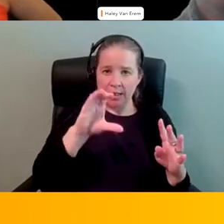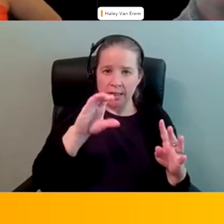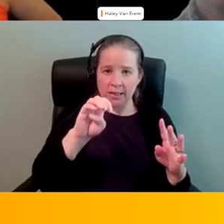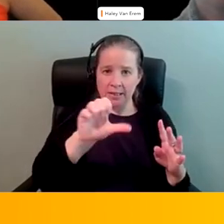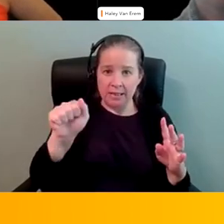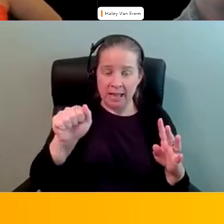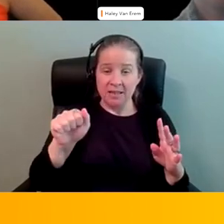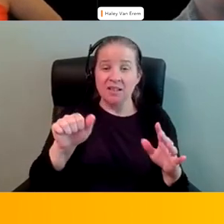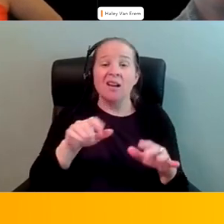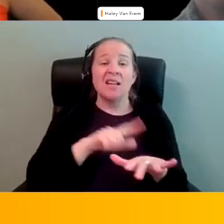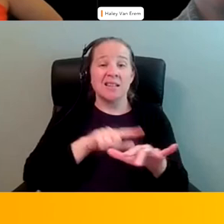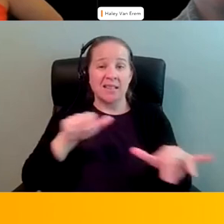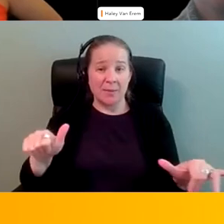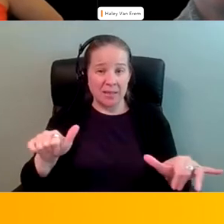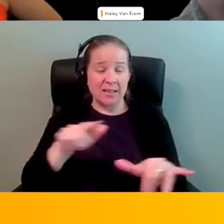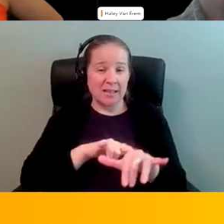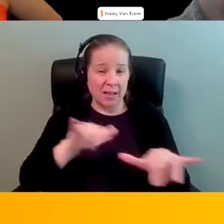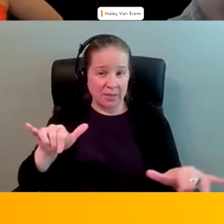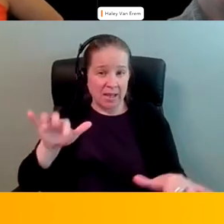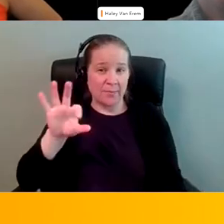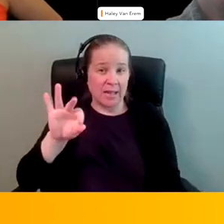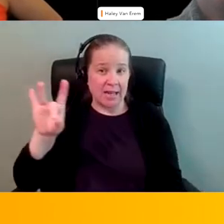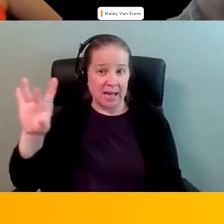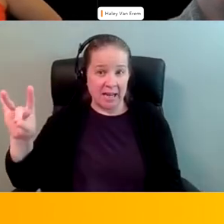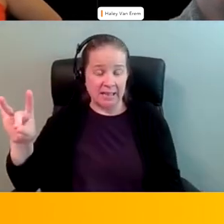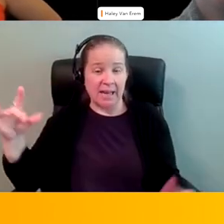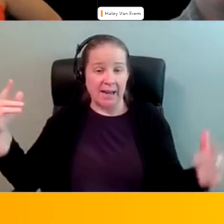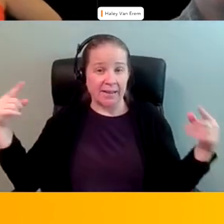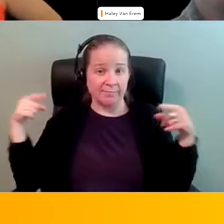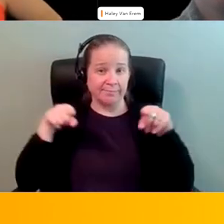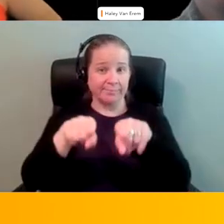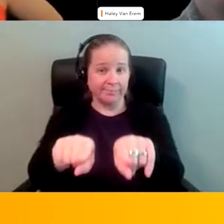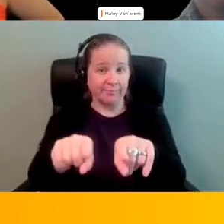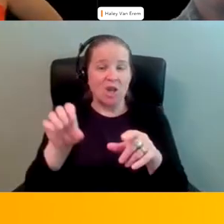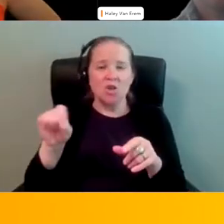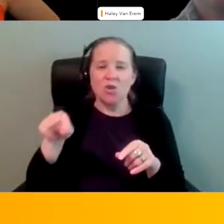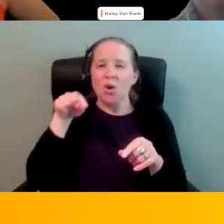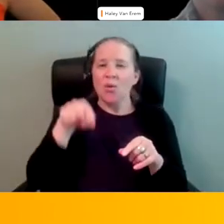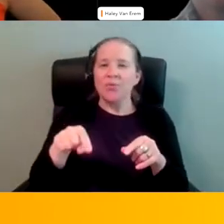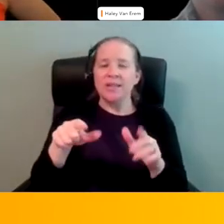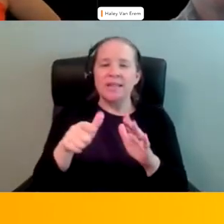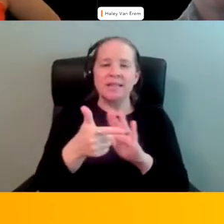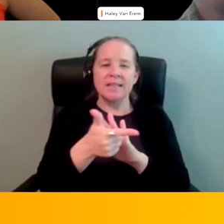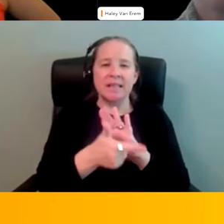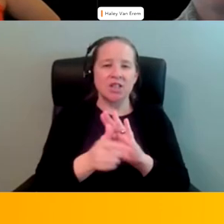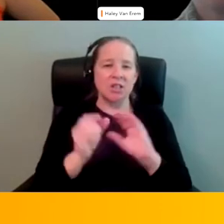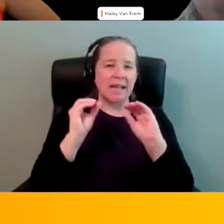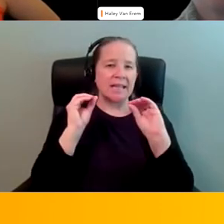in down the pipe if that makes sense and so even though this legislation is a zero funded